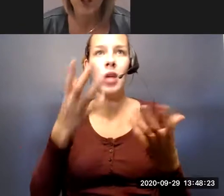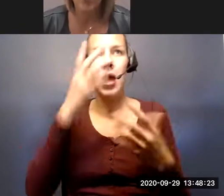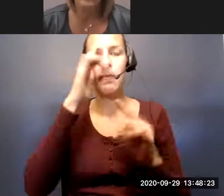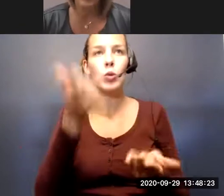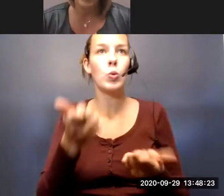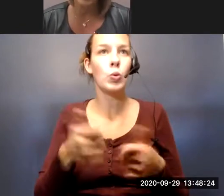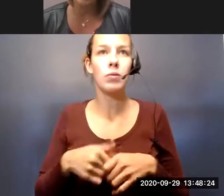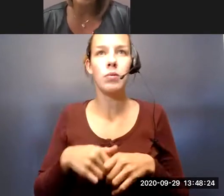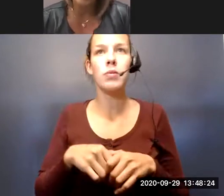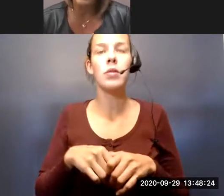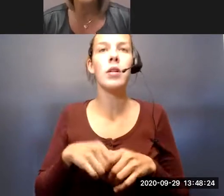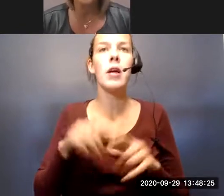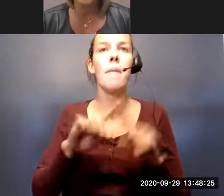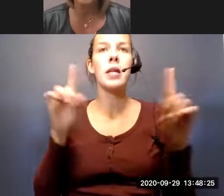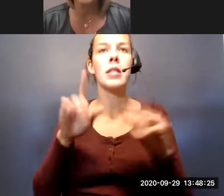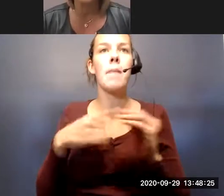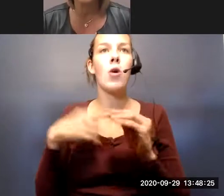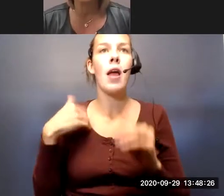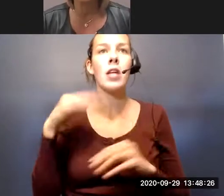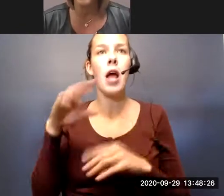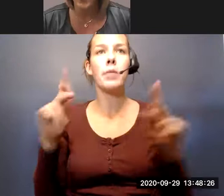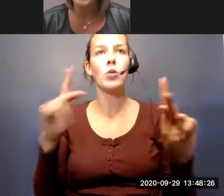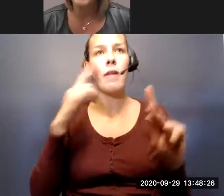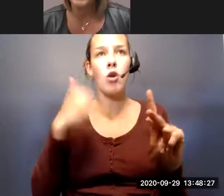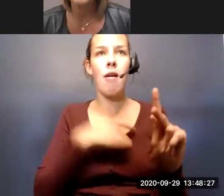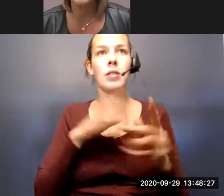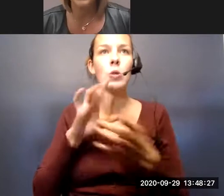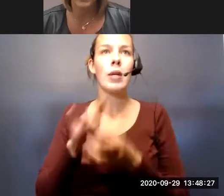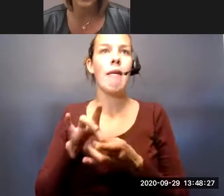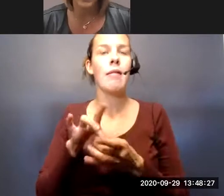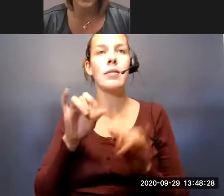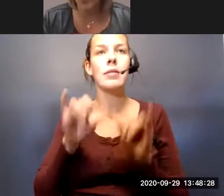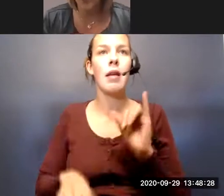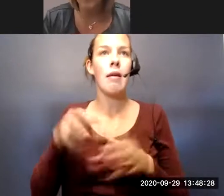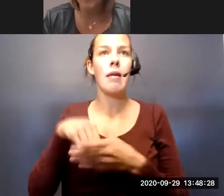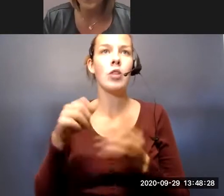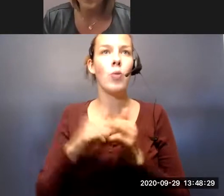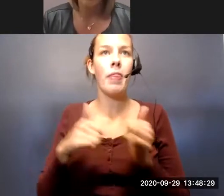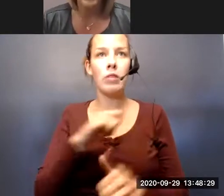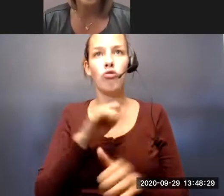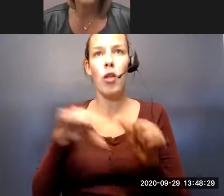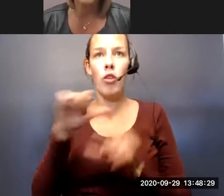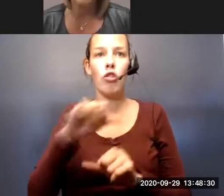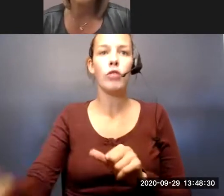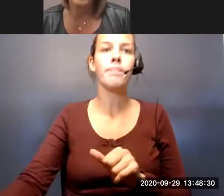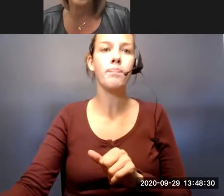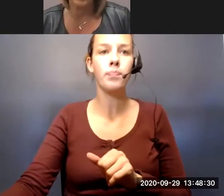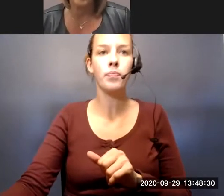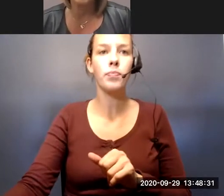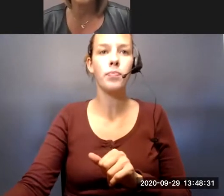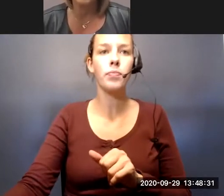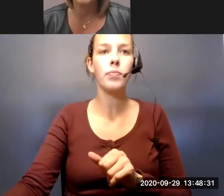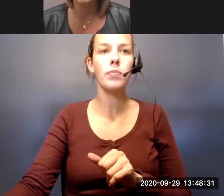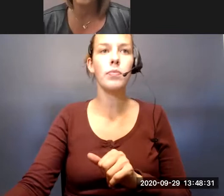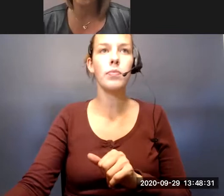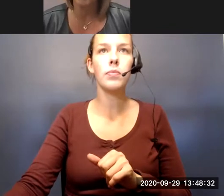at your own speed. But it's all about having opportunities for us to connect and stay engaged with each other. We also have been doing